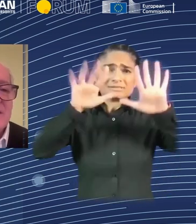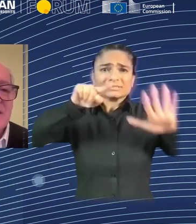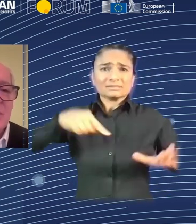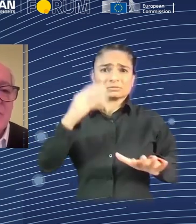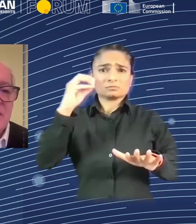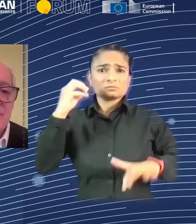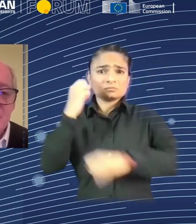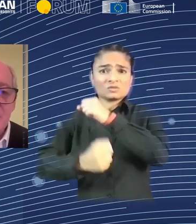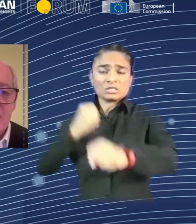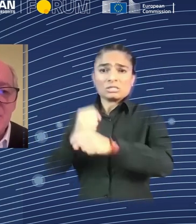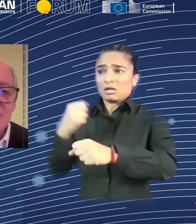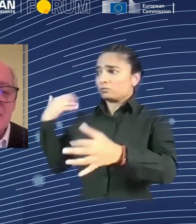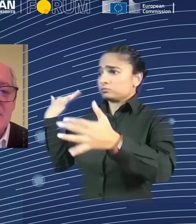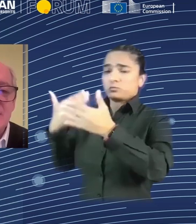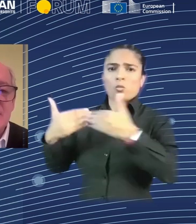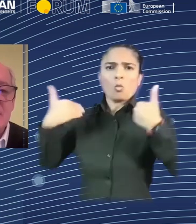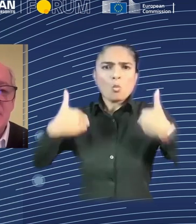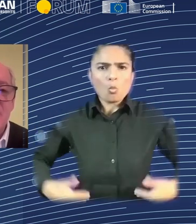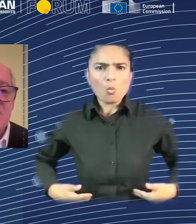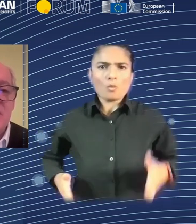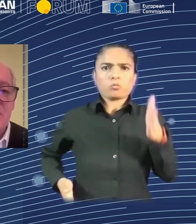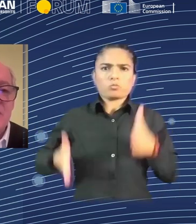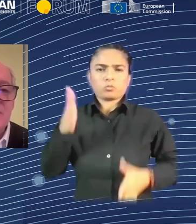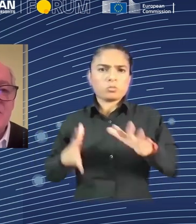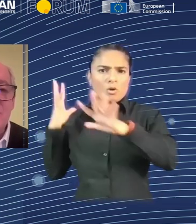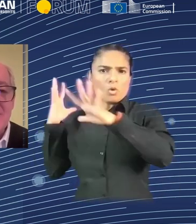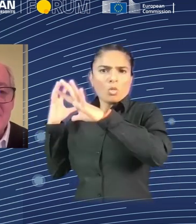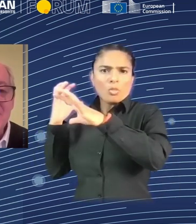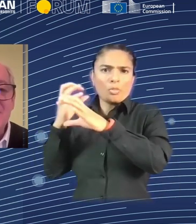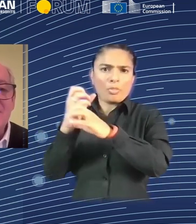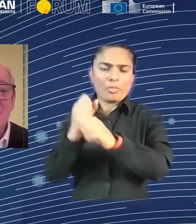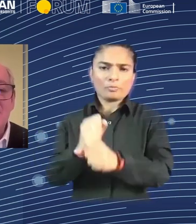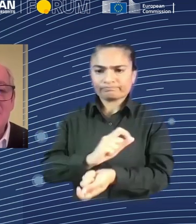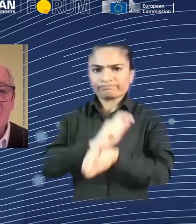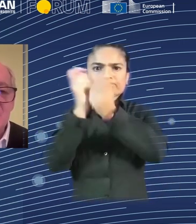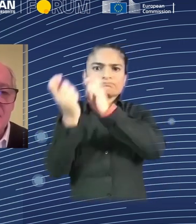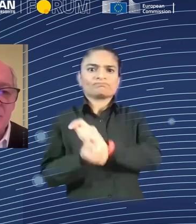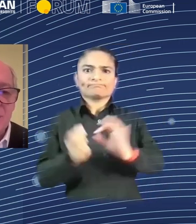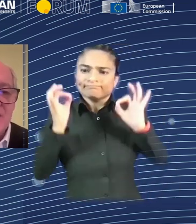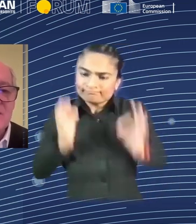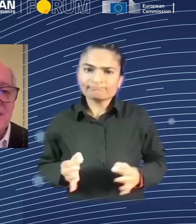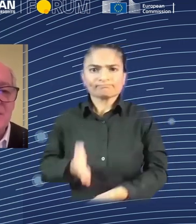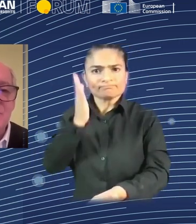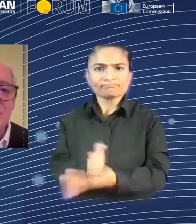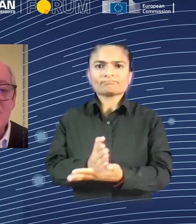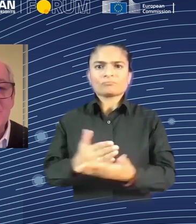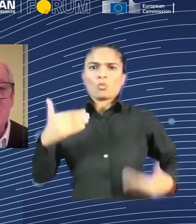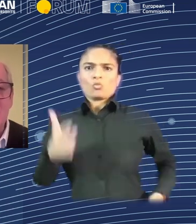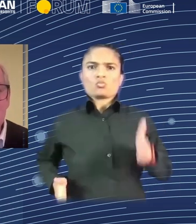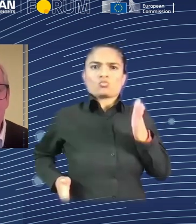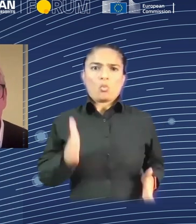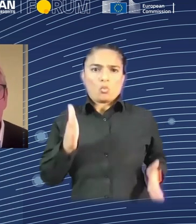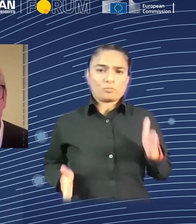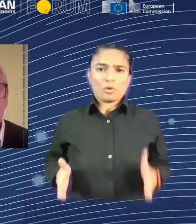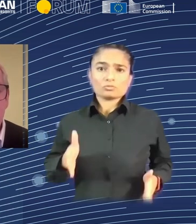that routine physical labor in the advanced economies is already largely replaced. And it's